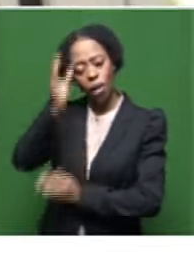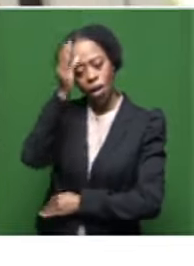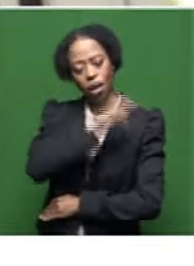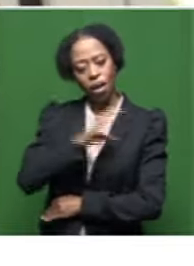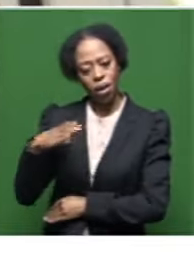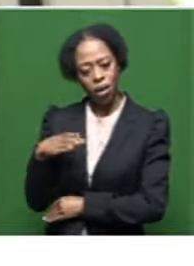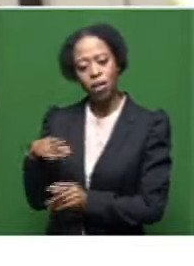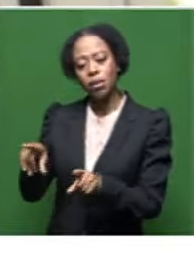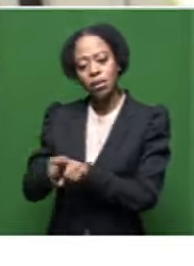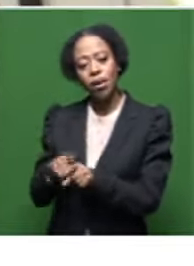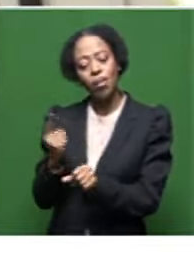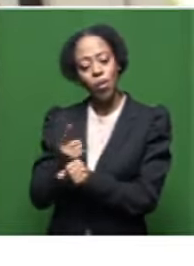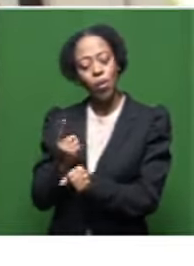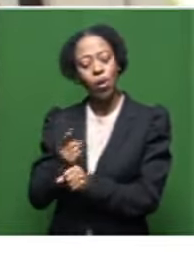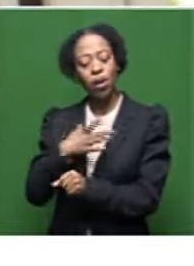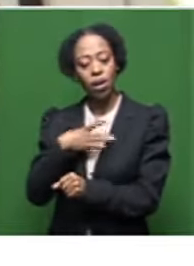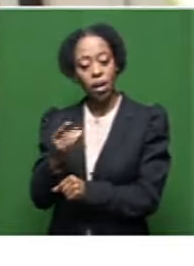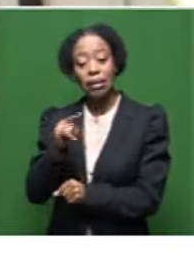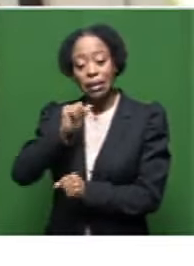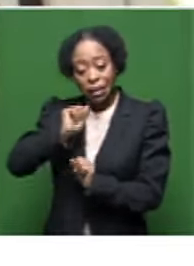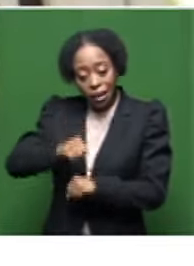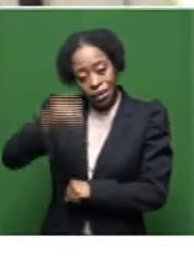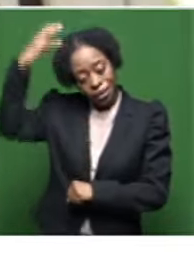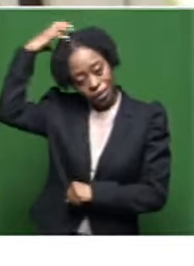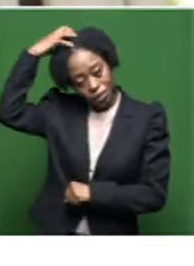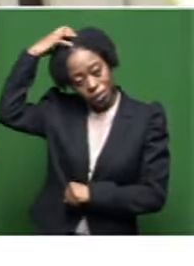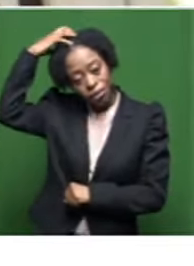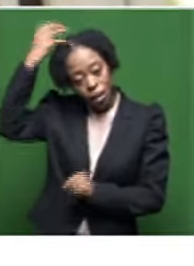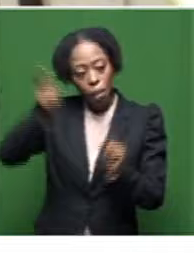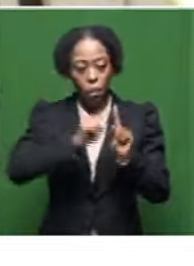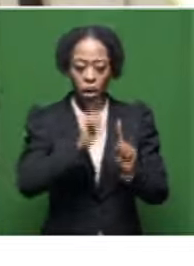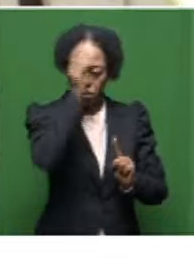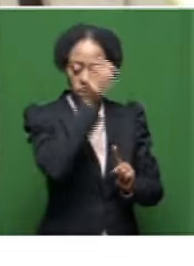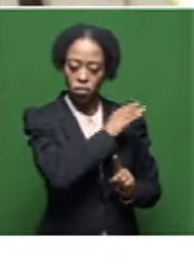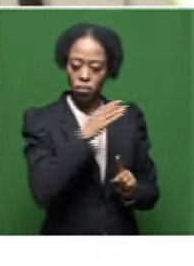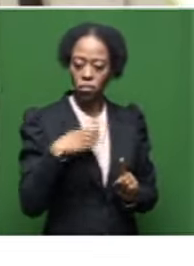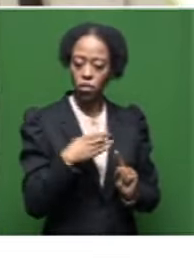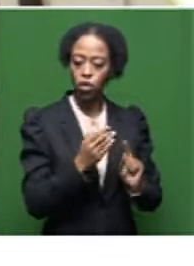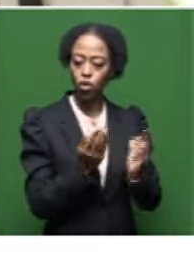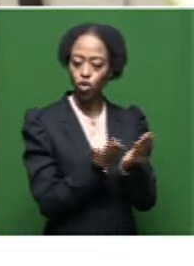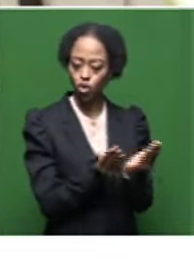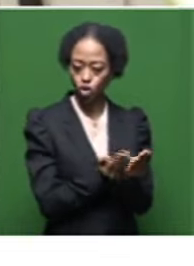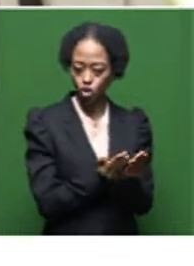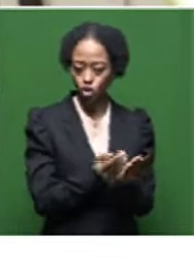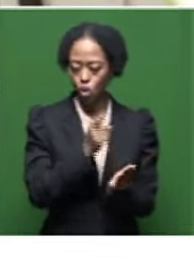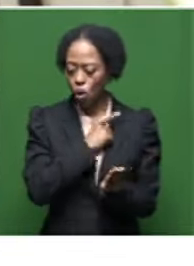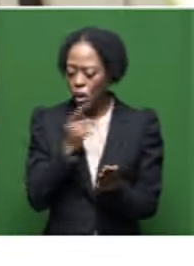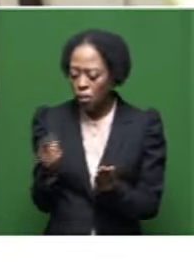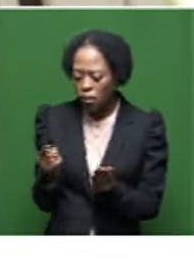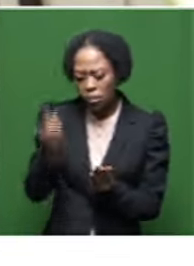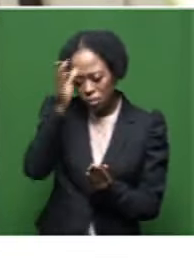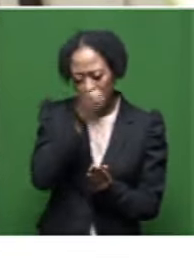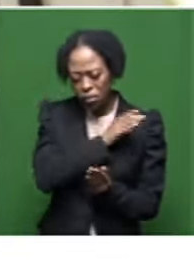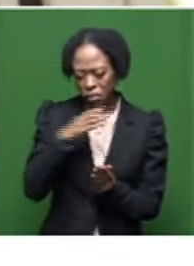And he always loved, even though he was a Muslim, he always loved, he had a deep reverence for the ritual of,